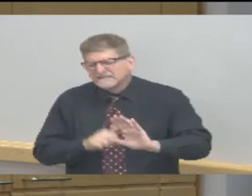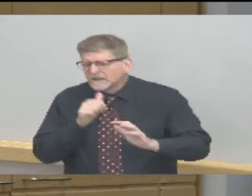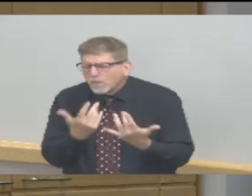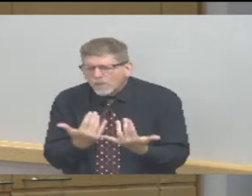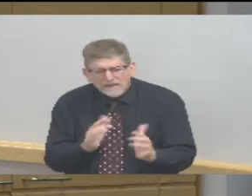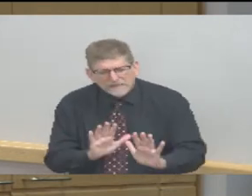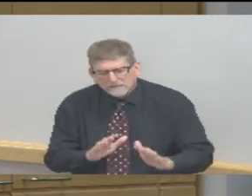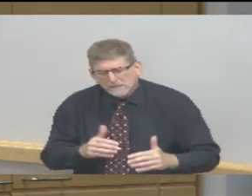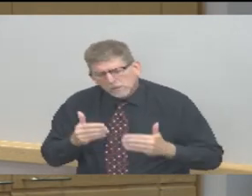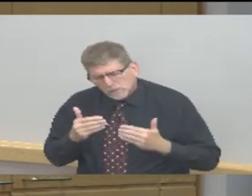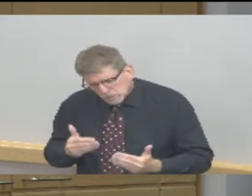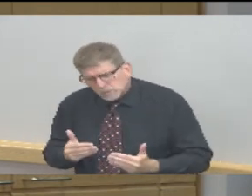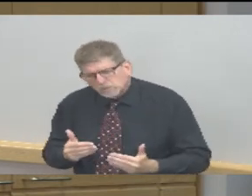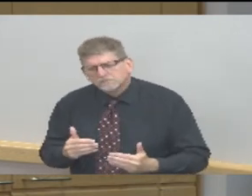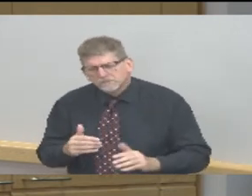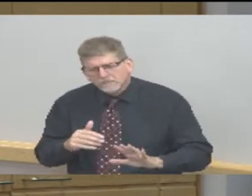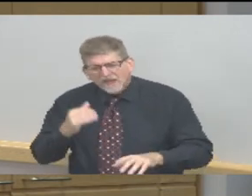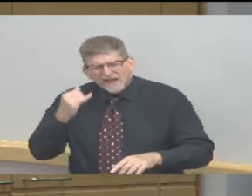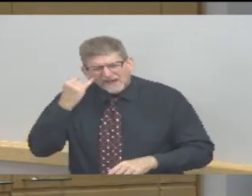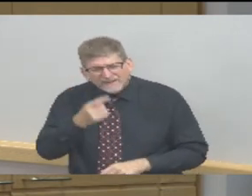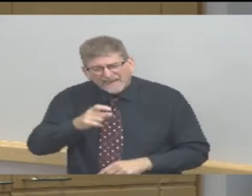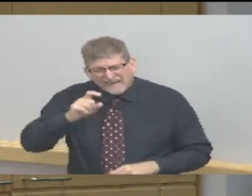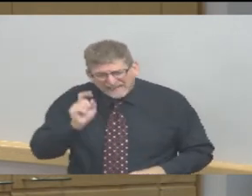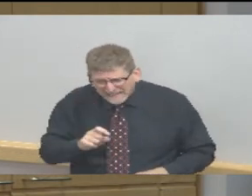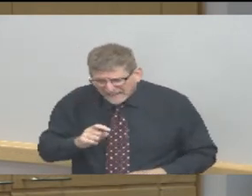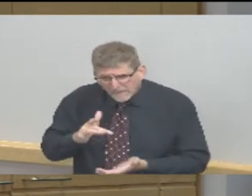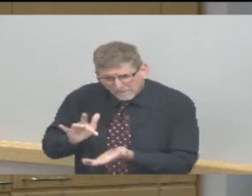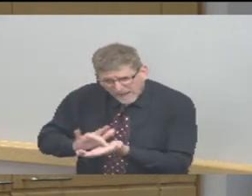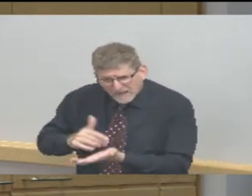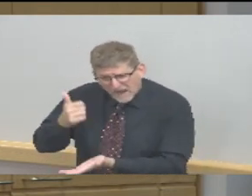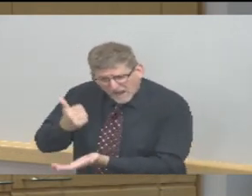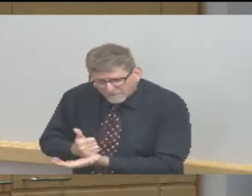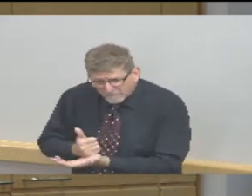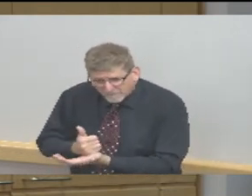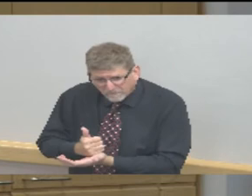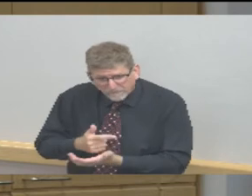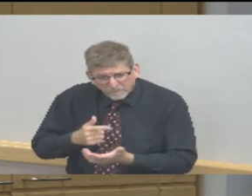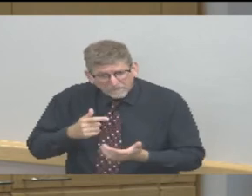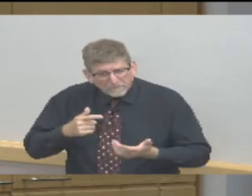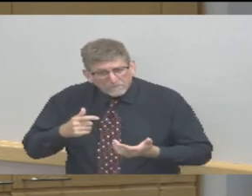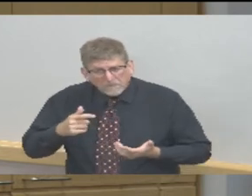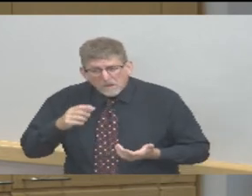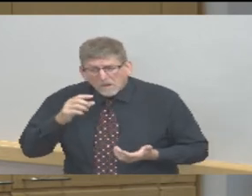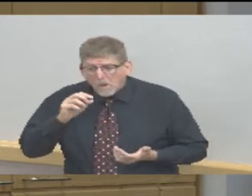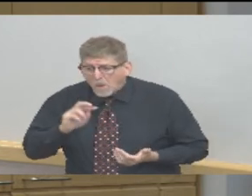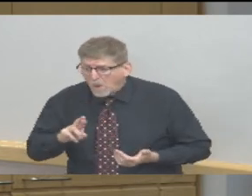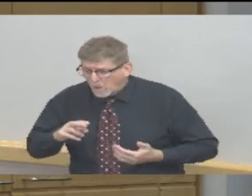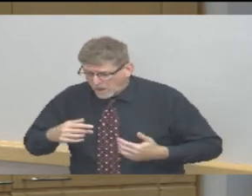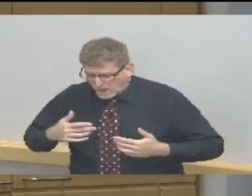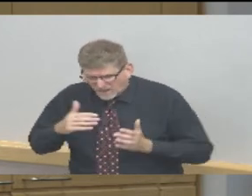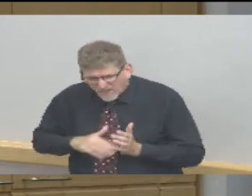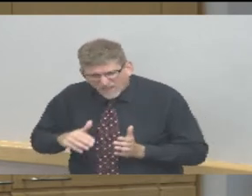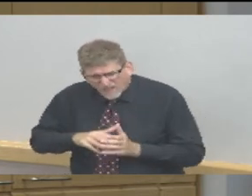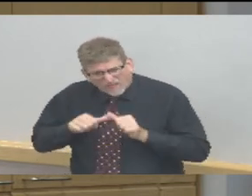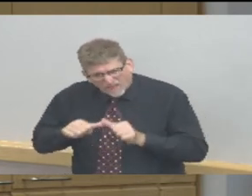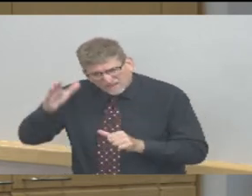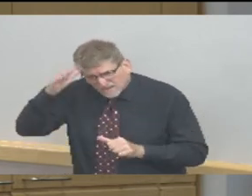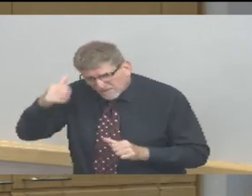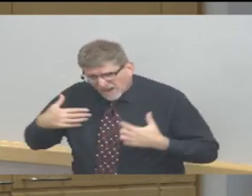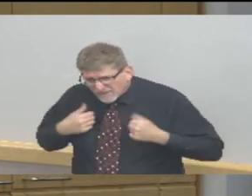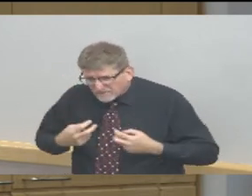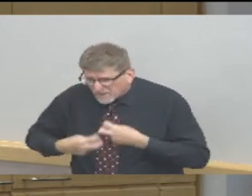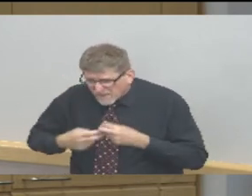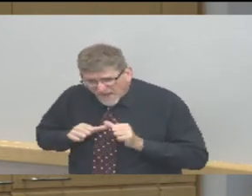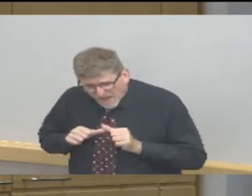care if you are symptomatic if you have a chronic condition and need follow up please see your doctor please